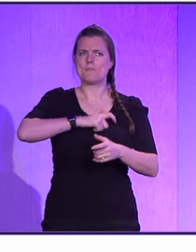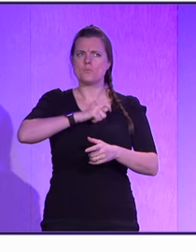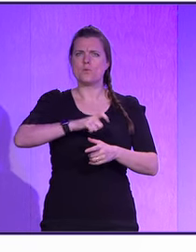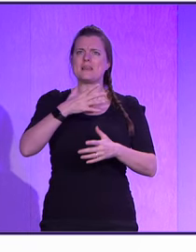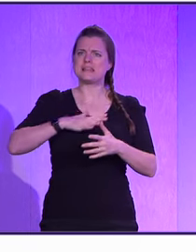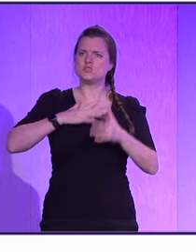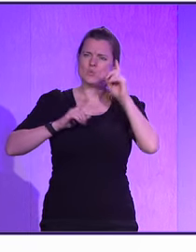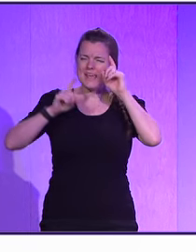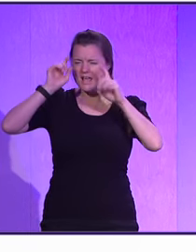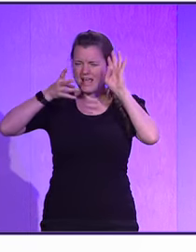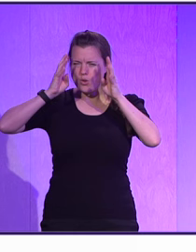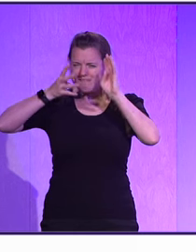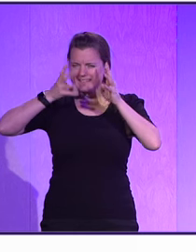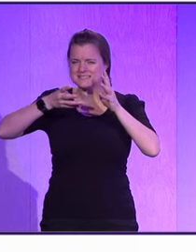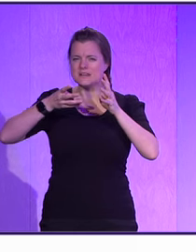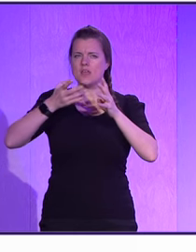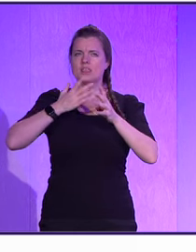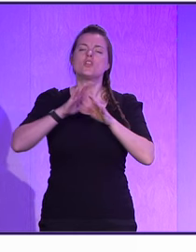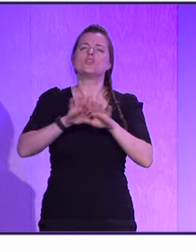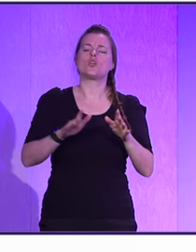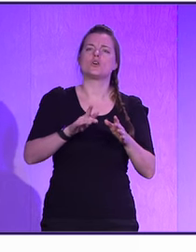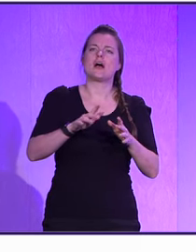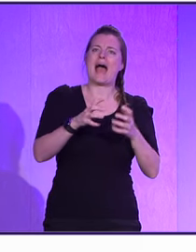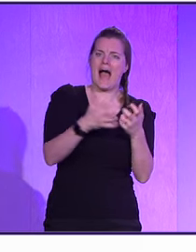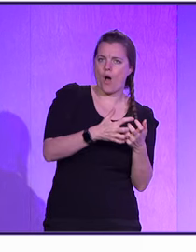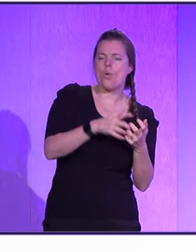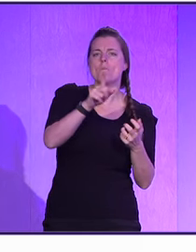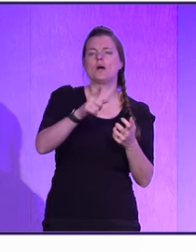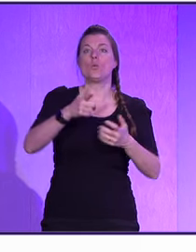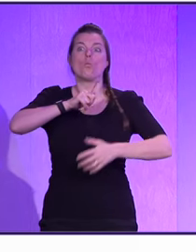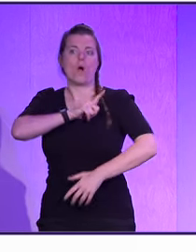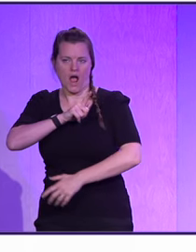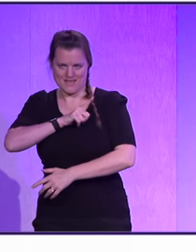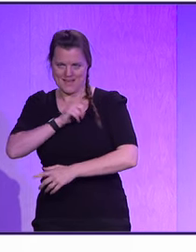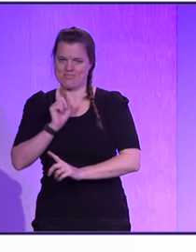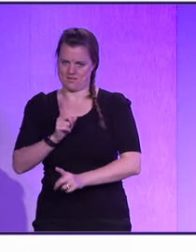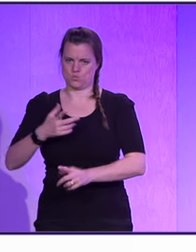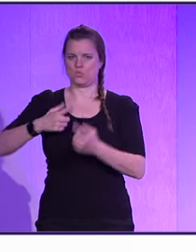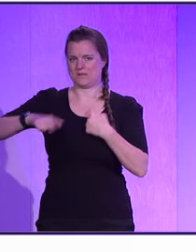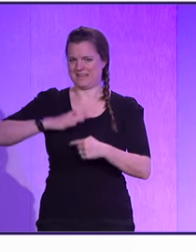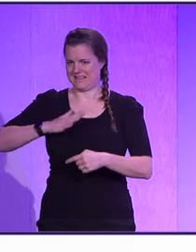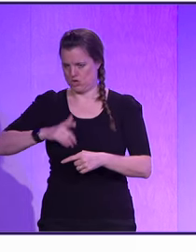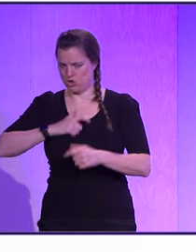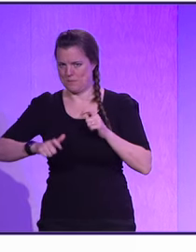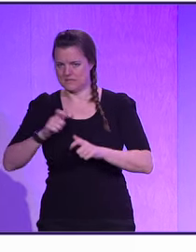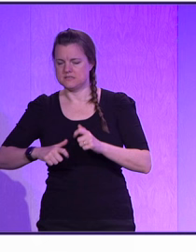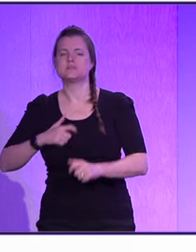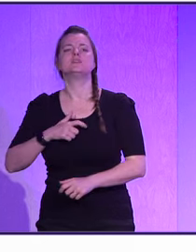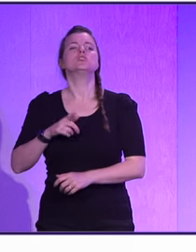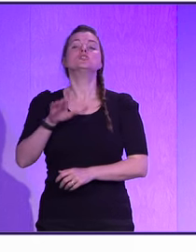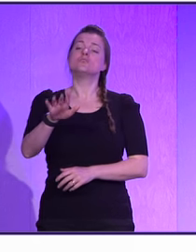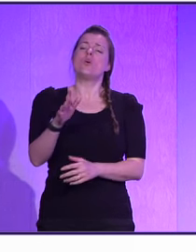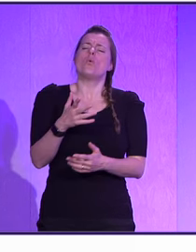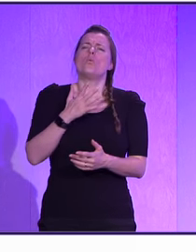what we need to build. So not on the how, but more on the why focusing. So it will take